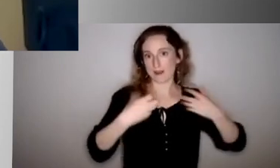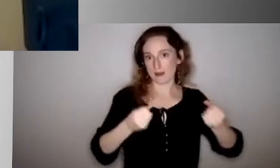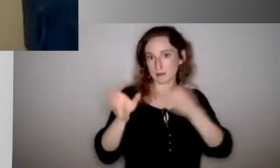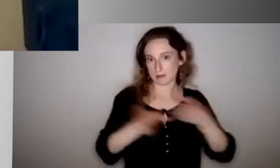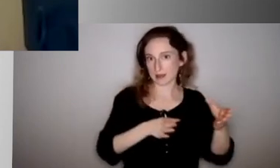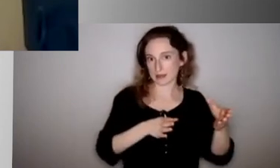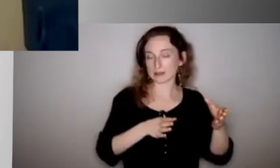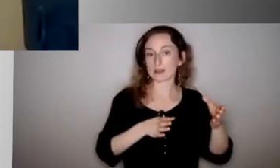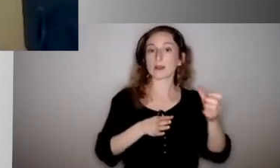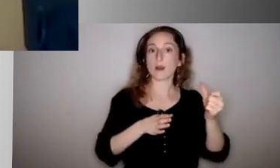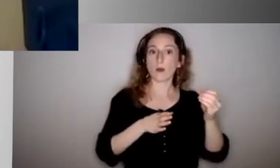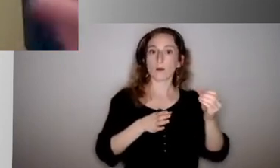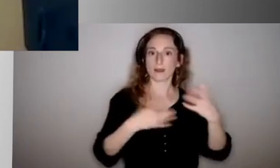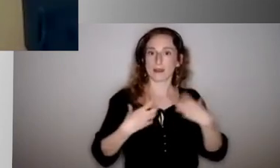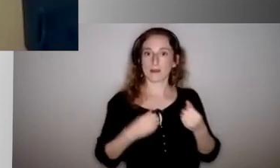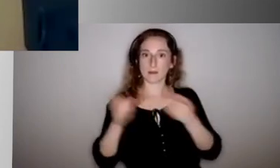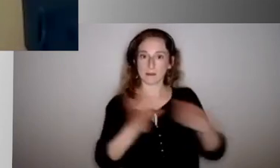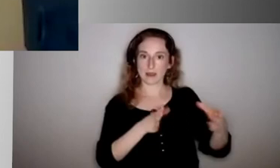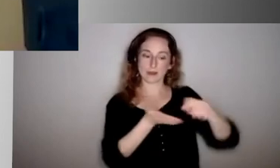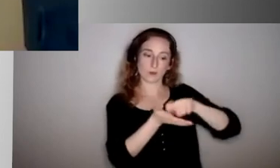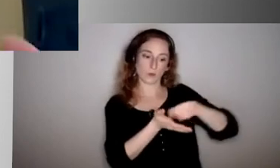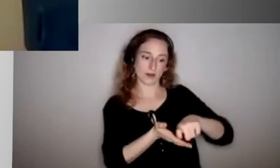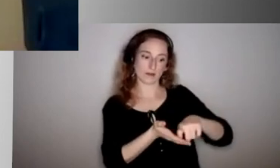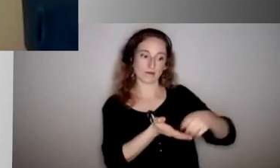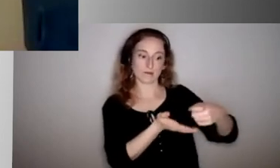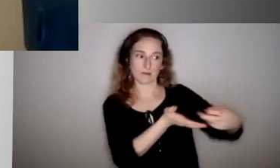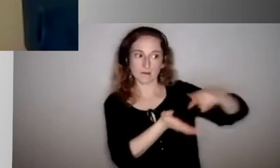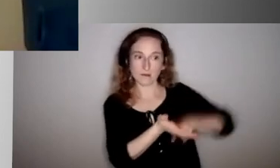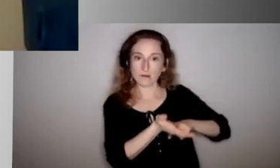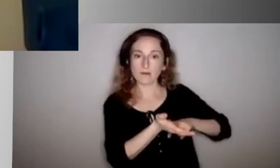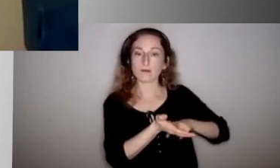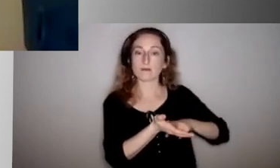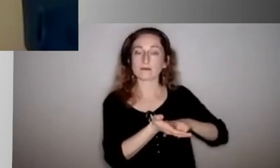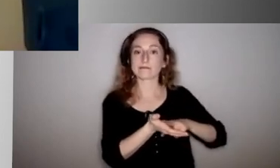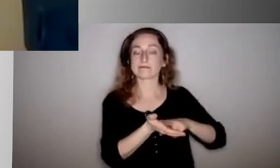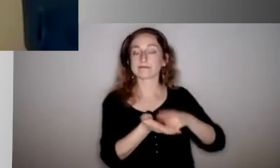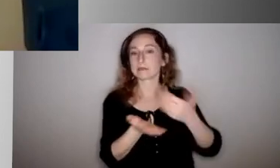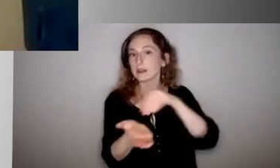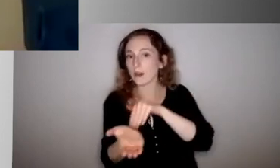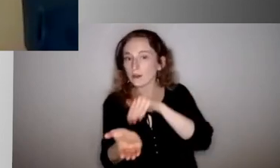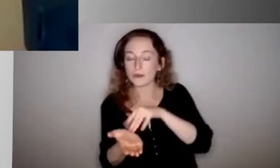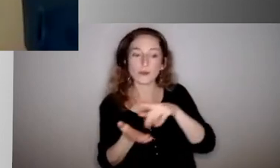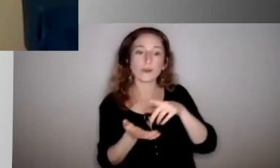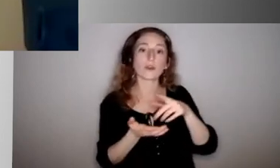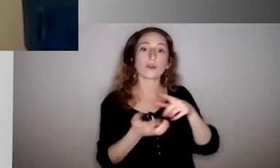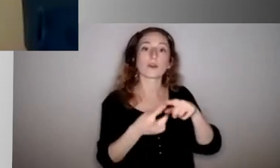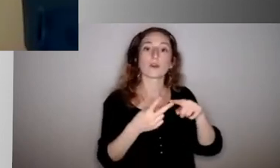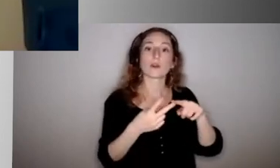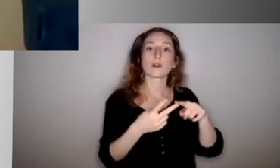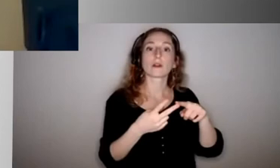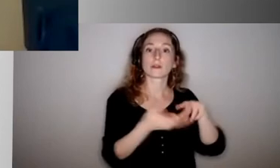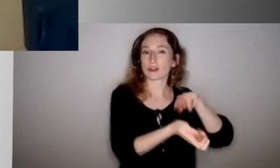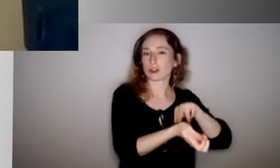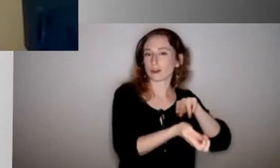like in conjunction with like the physician, as well as the school nurse or the school, like the liaison for the district, nurse liaison. And